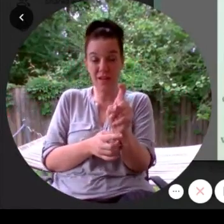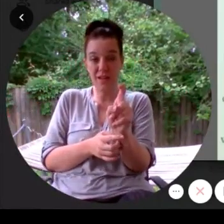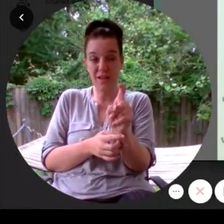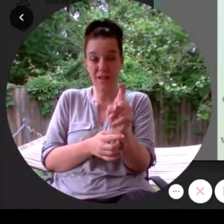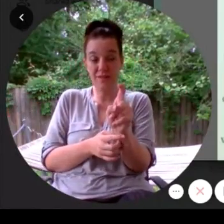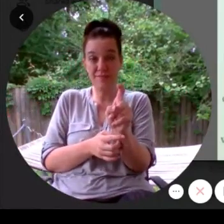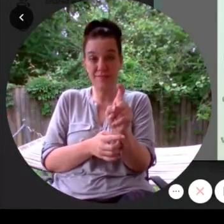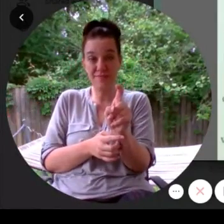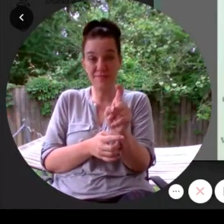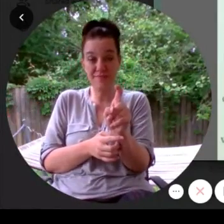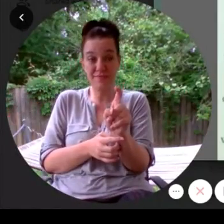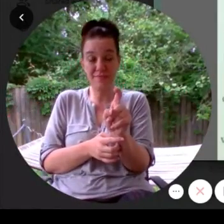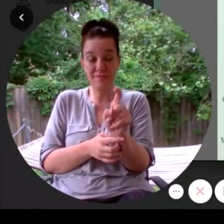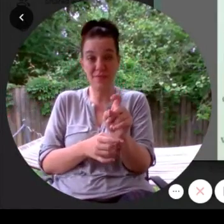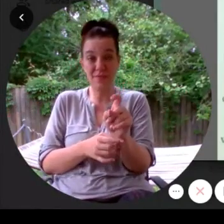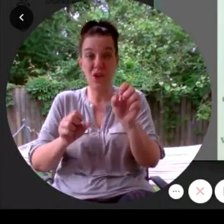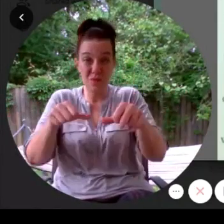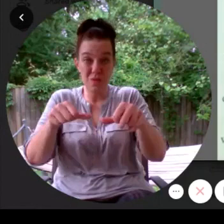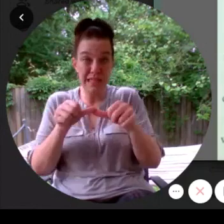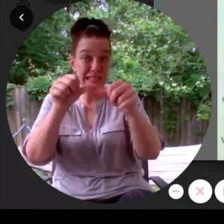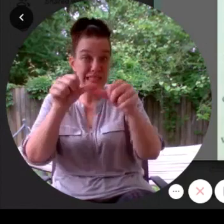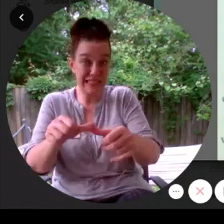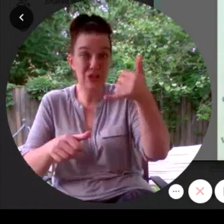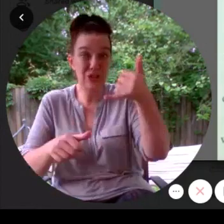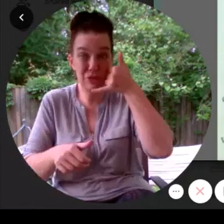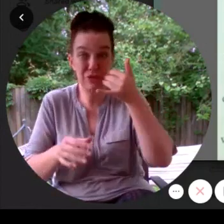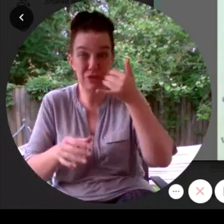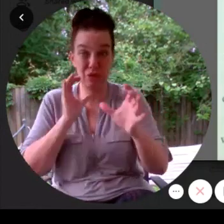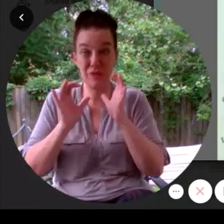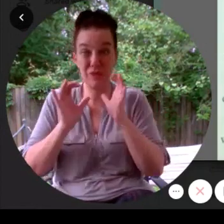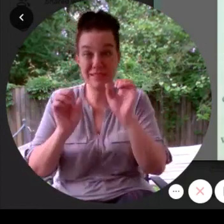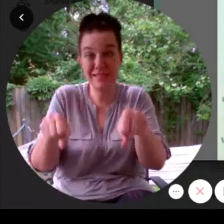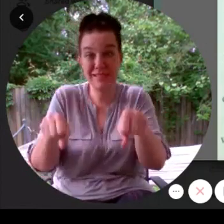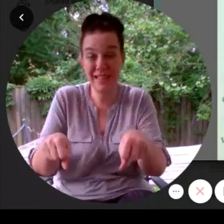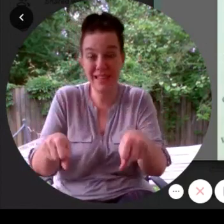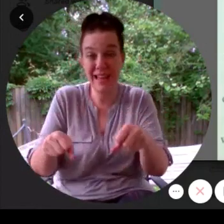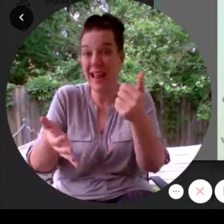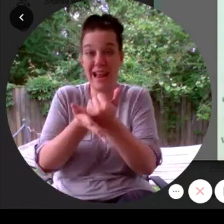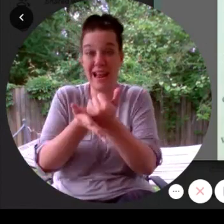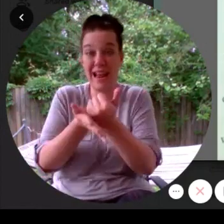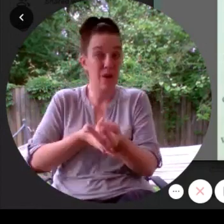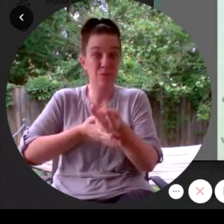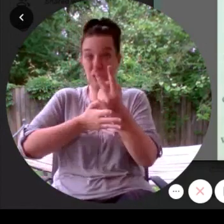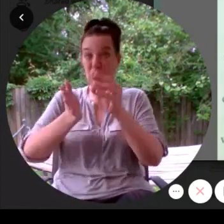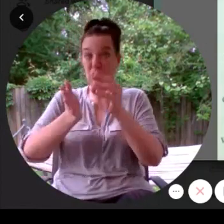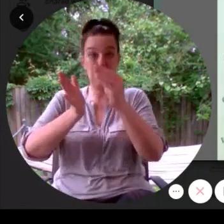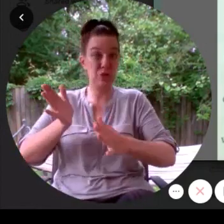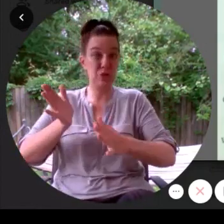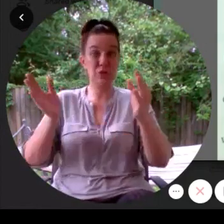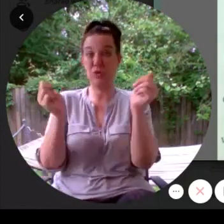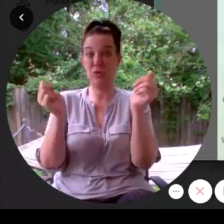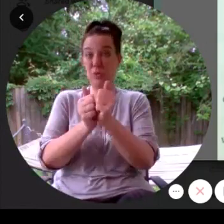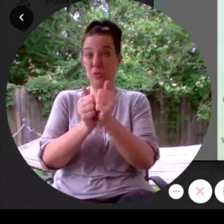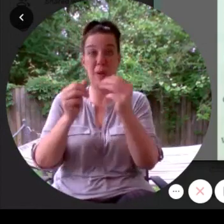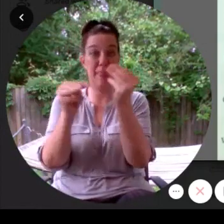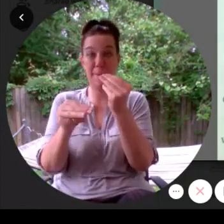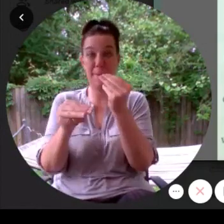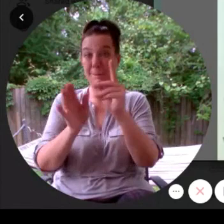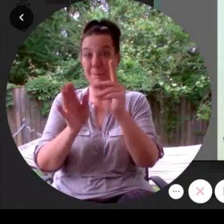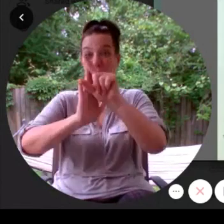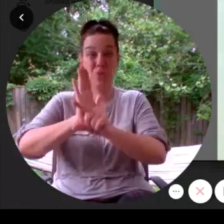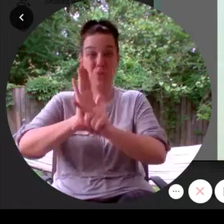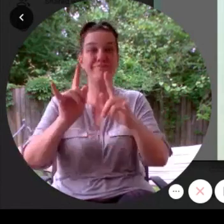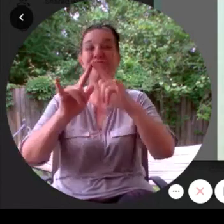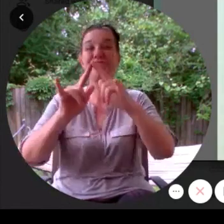You'd be able to continue your phone conversation and help two students with their math grade at the same time.